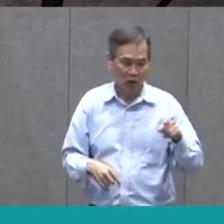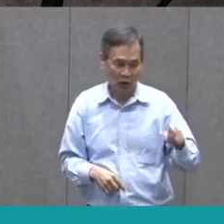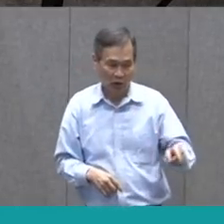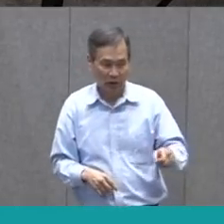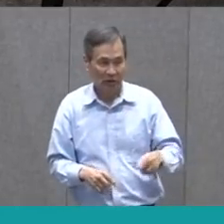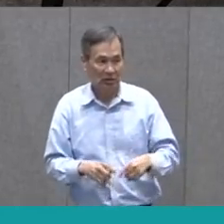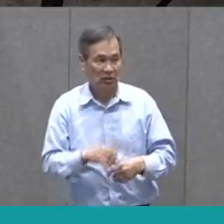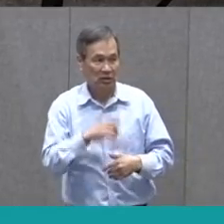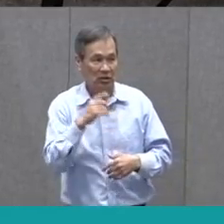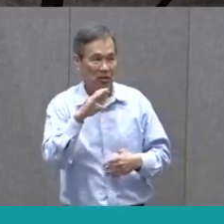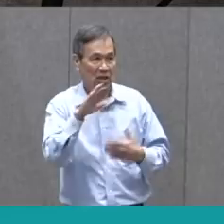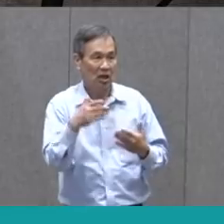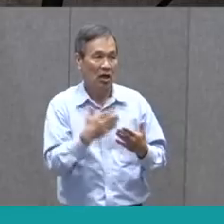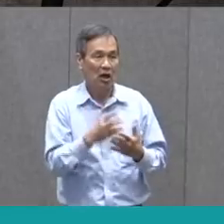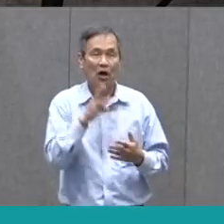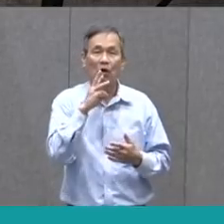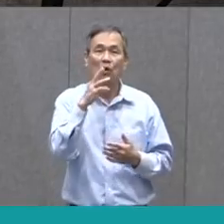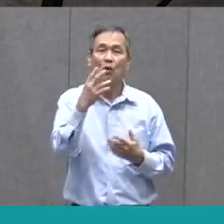wet.